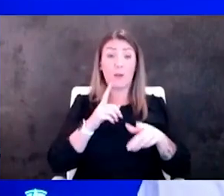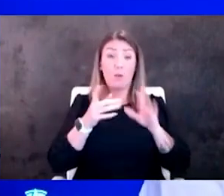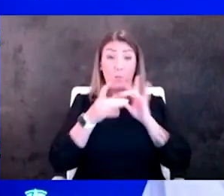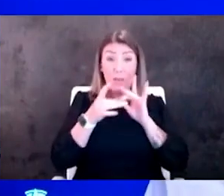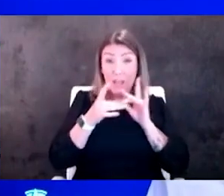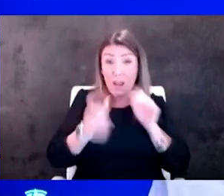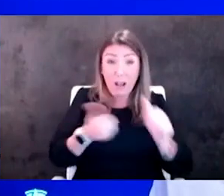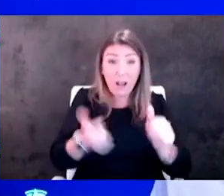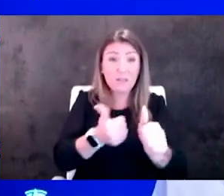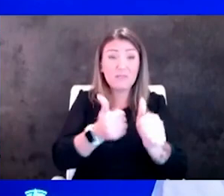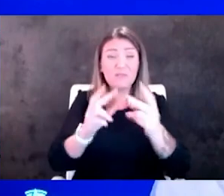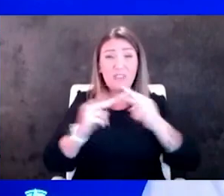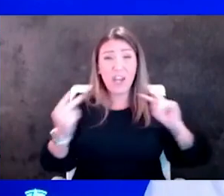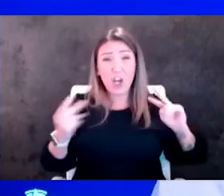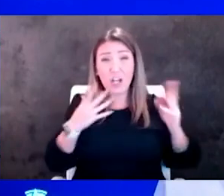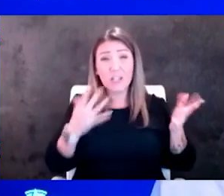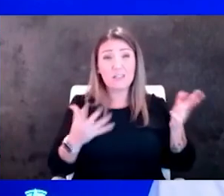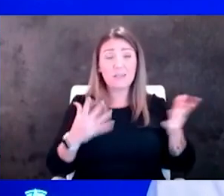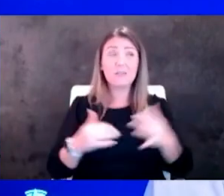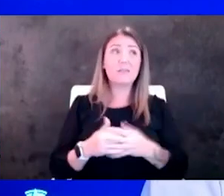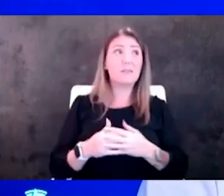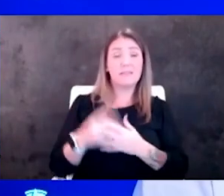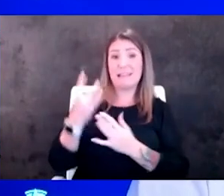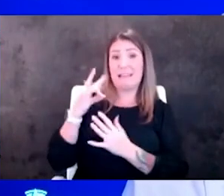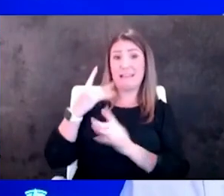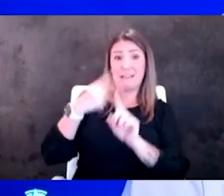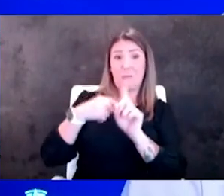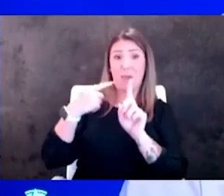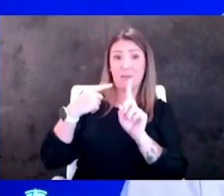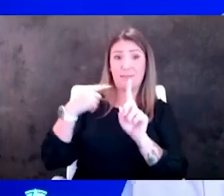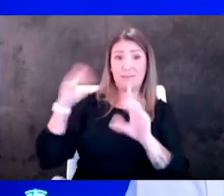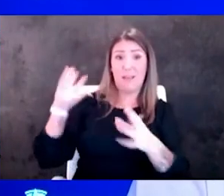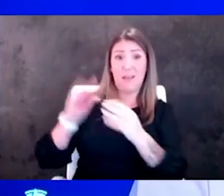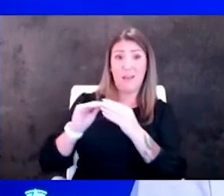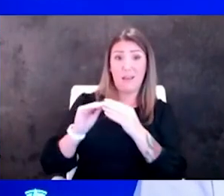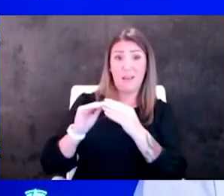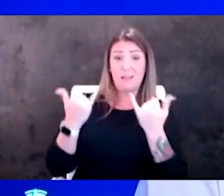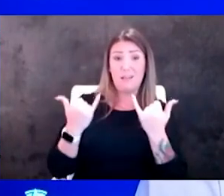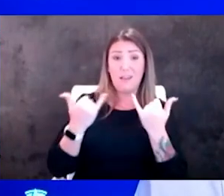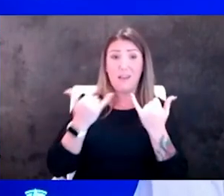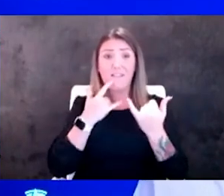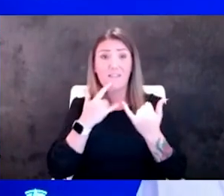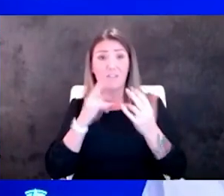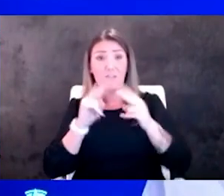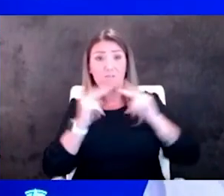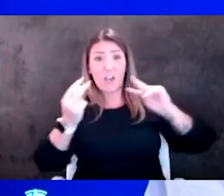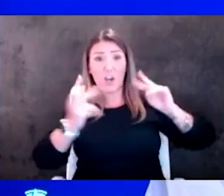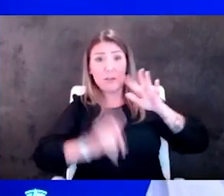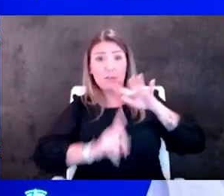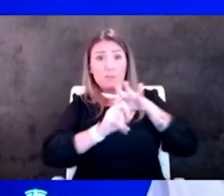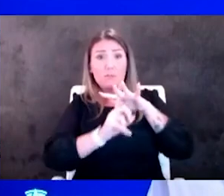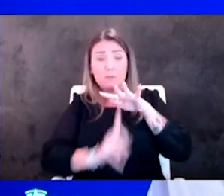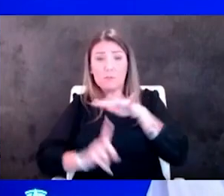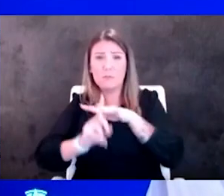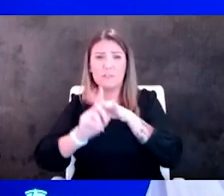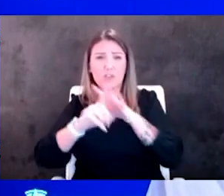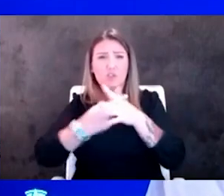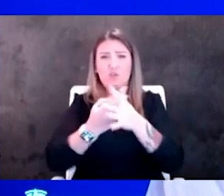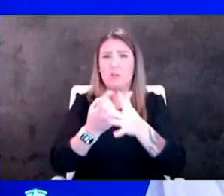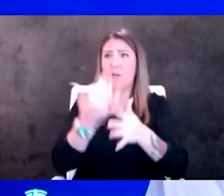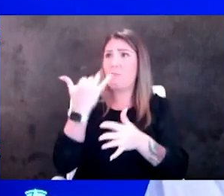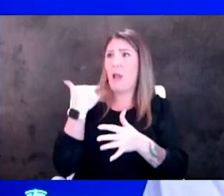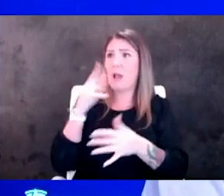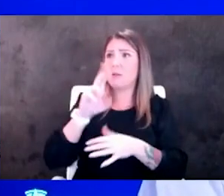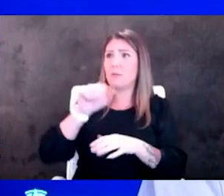well you know for uh 18 months now we've seen variants start to arise and that started back i think in in march or